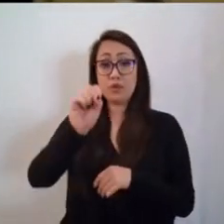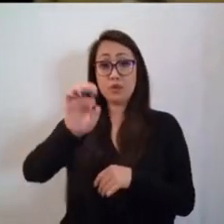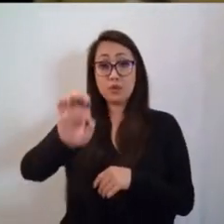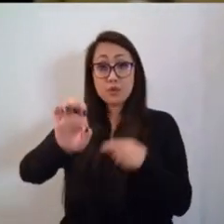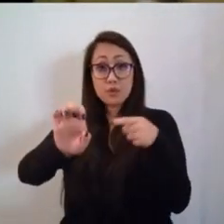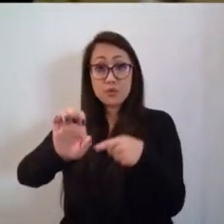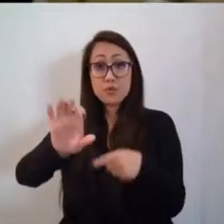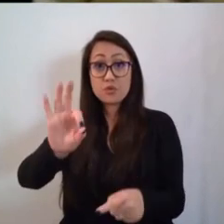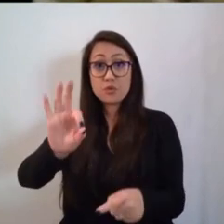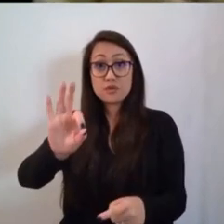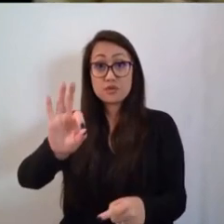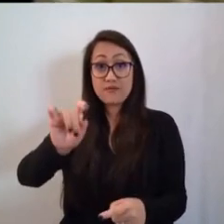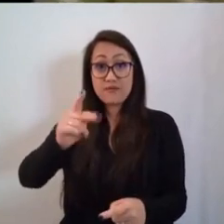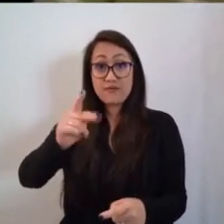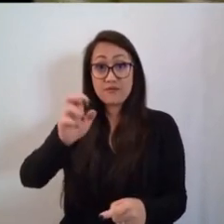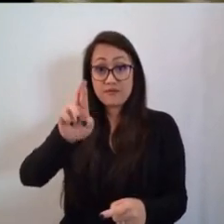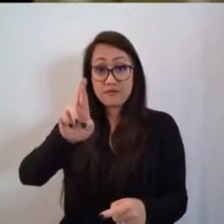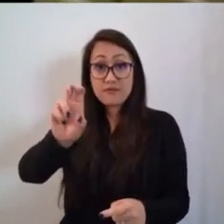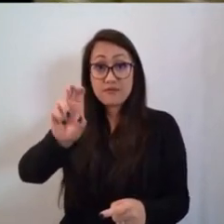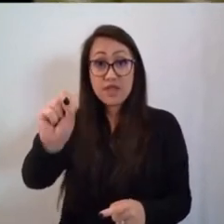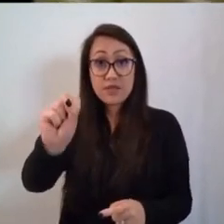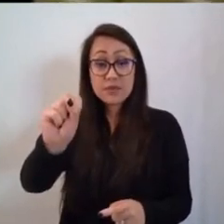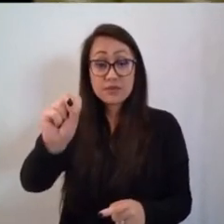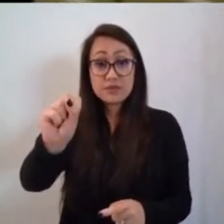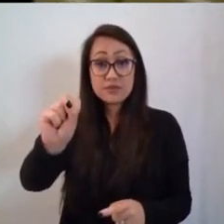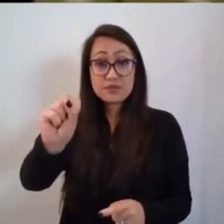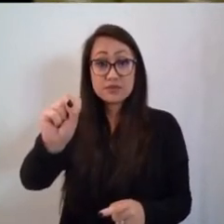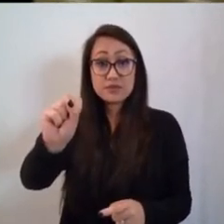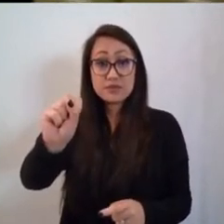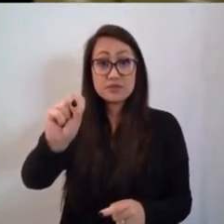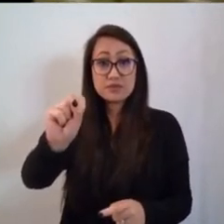his children collected from the barnyard geese.